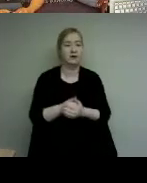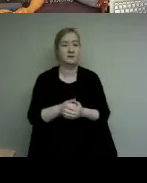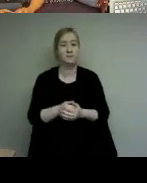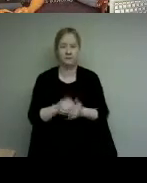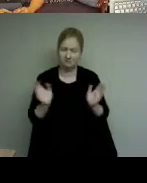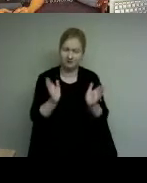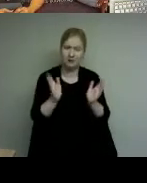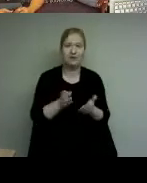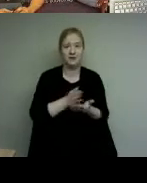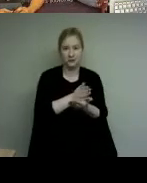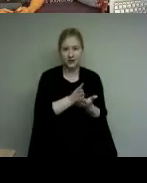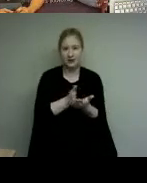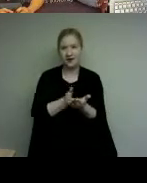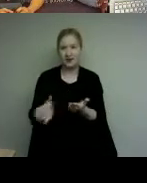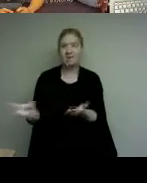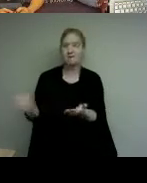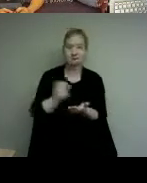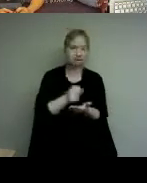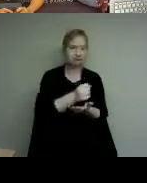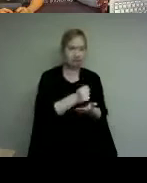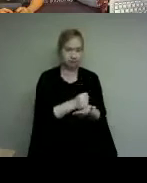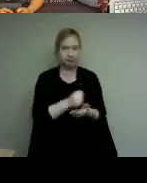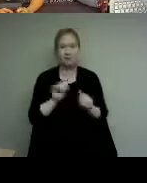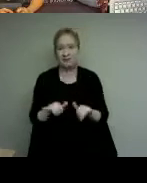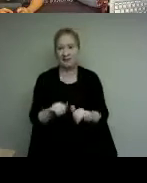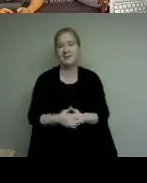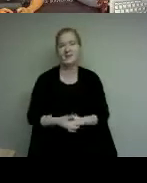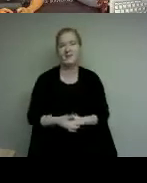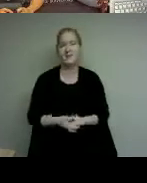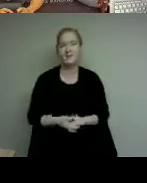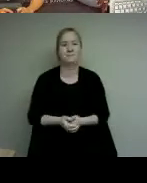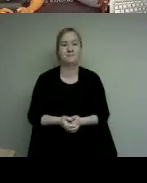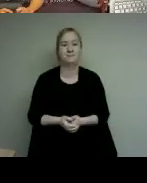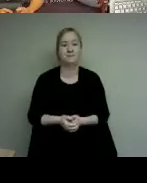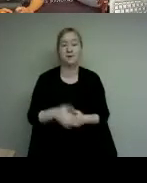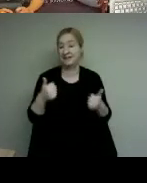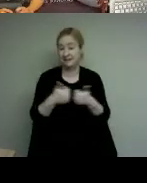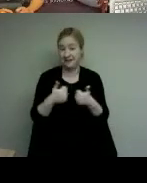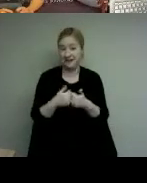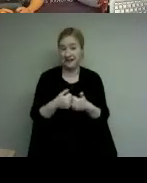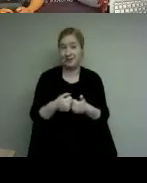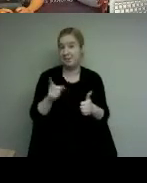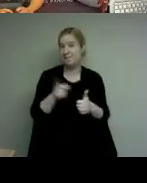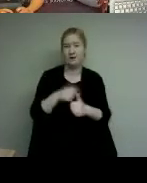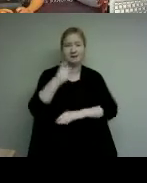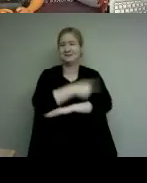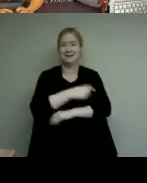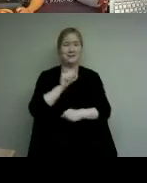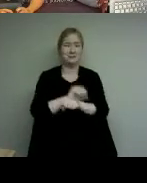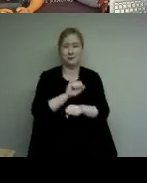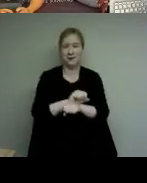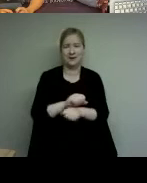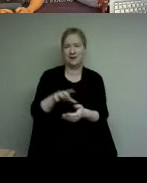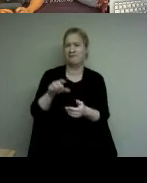carpenters and electricians to heavy equipment operators the interactive game first day of work engages students as they learn